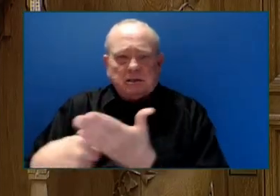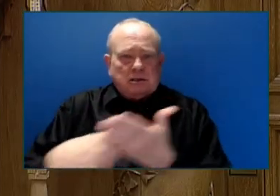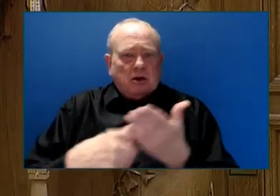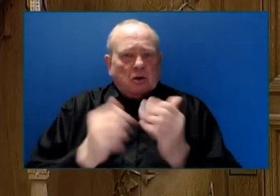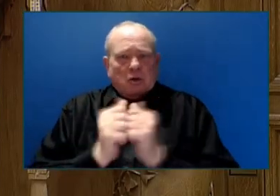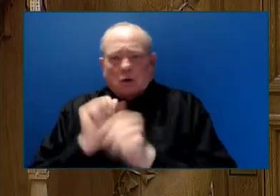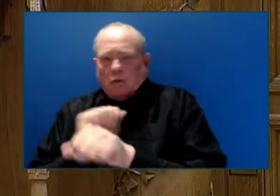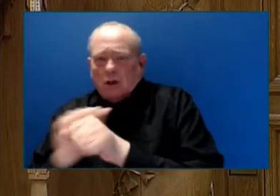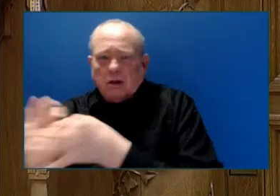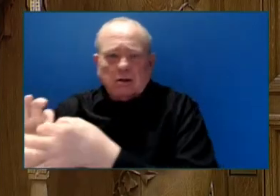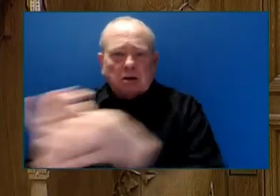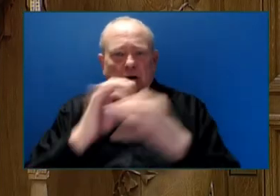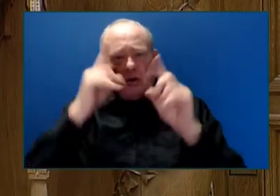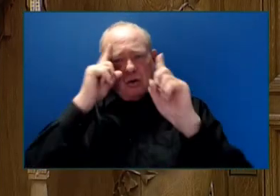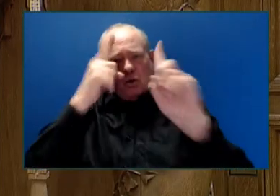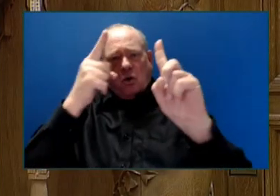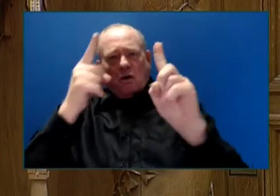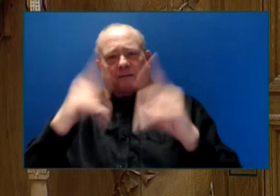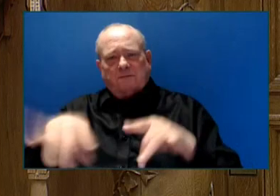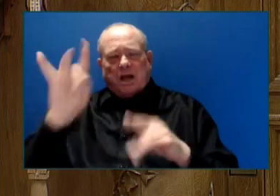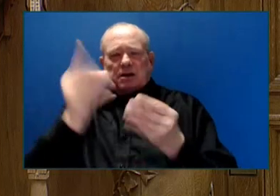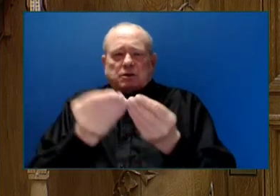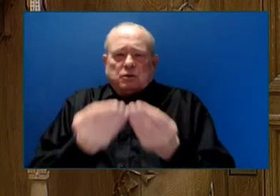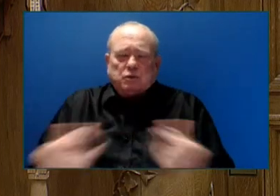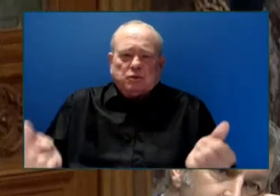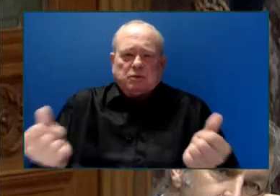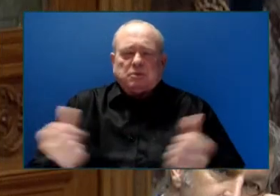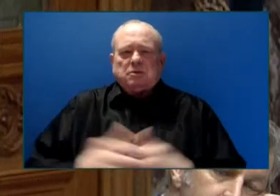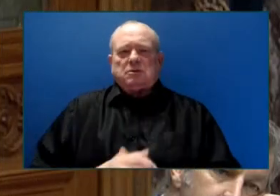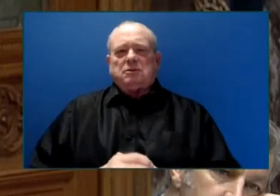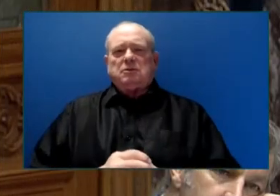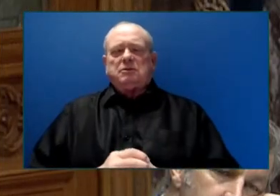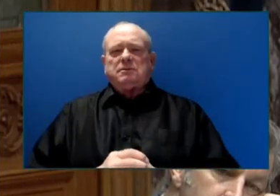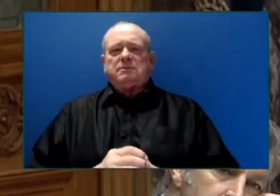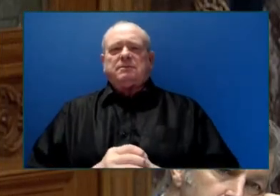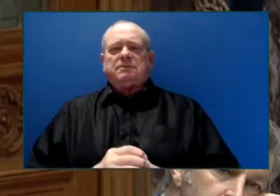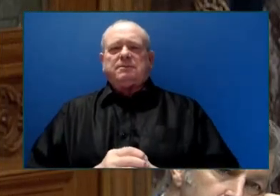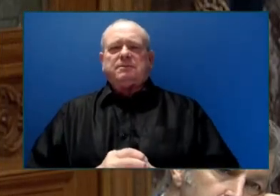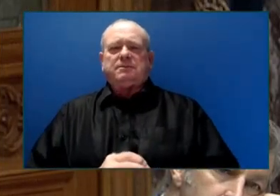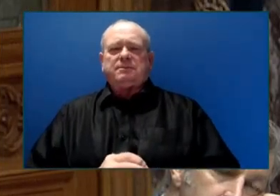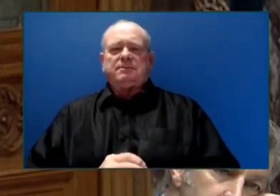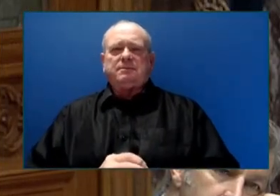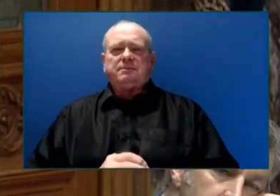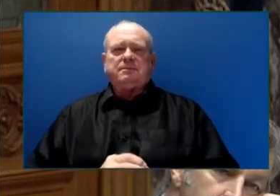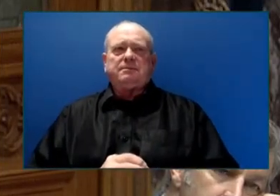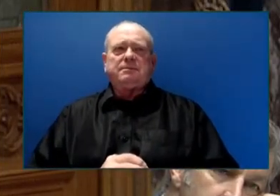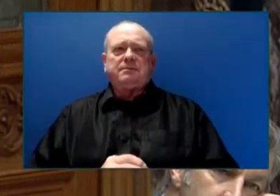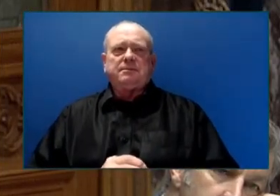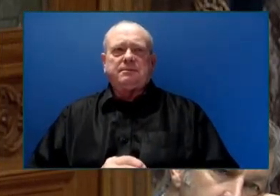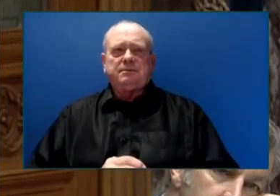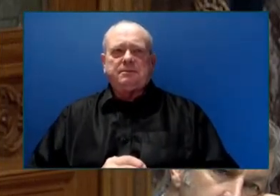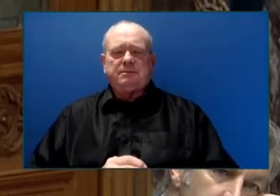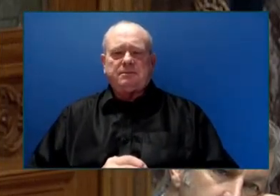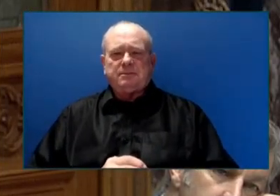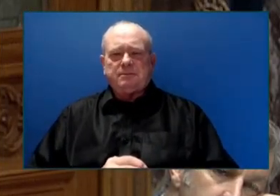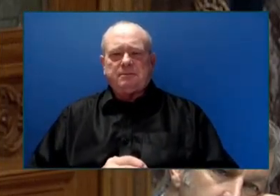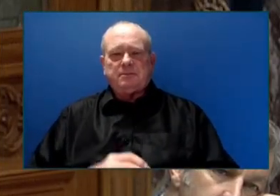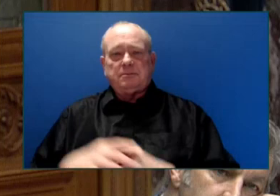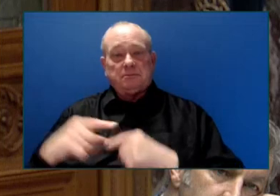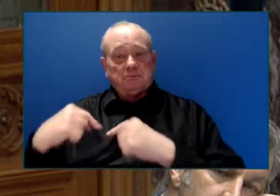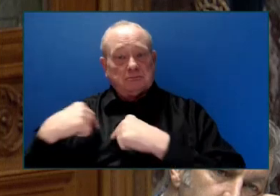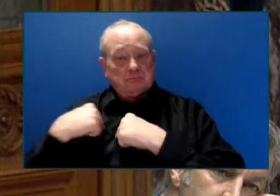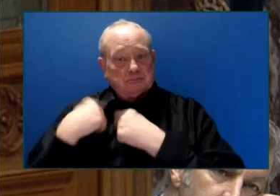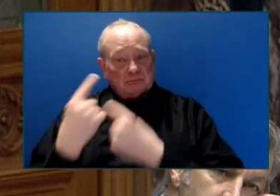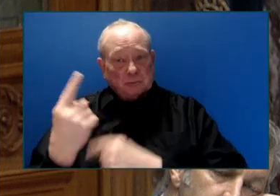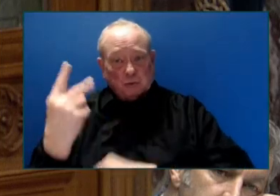Leader of the Third Party, Supplemental. Thank you, Honourable Speaker. For the last two days at the UBCM Housing Summit, I heard